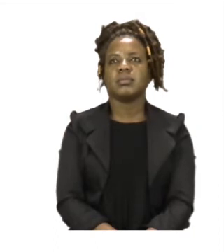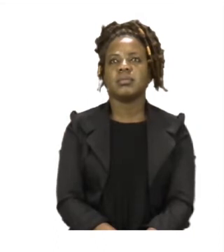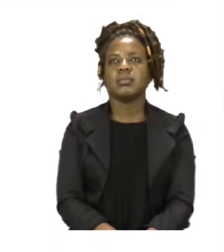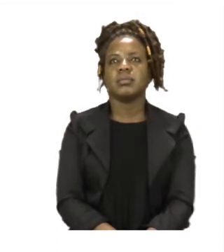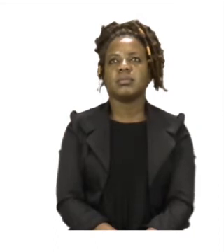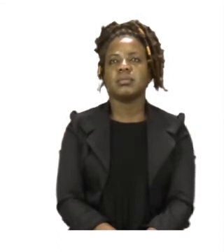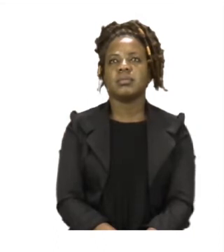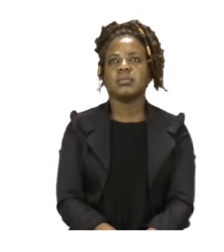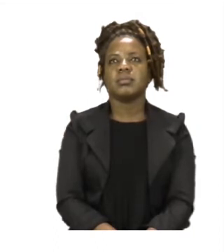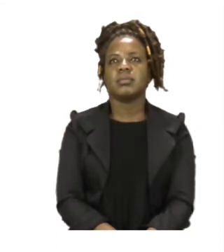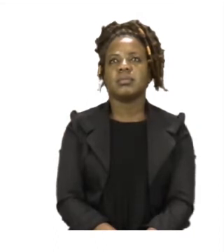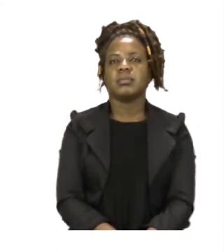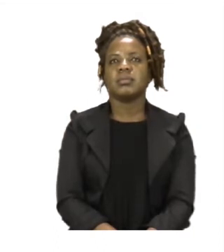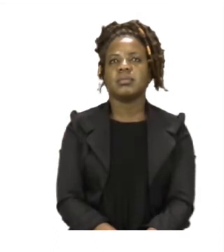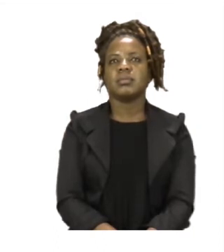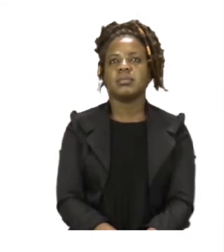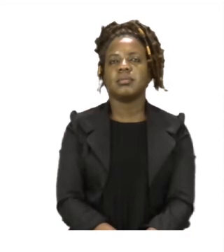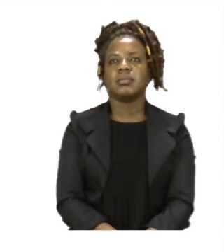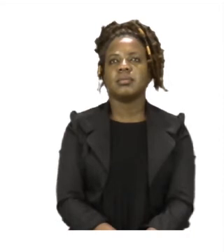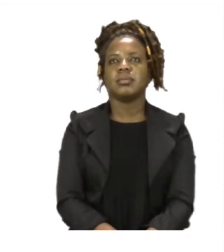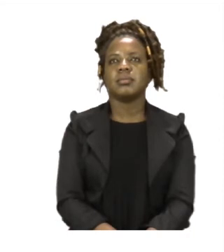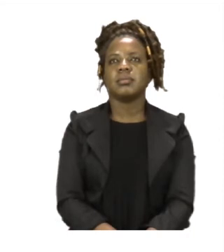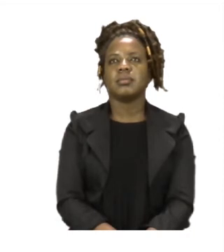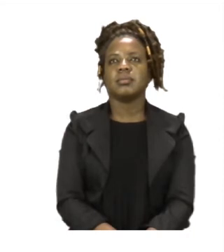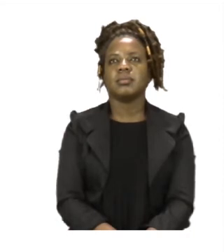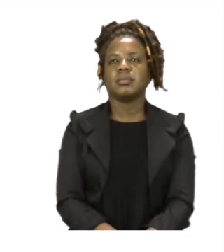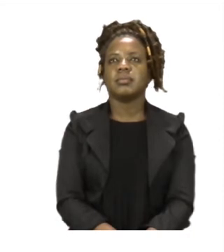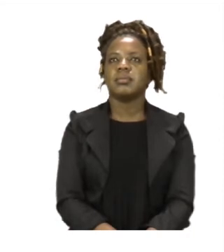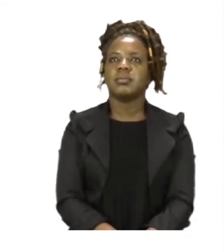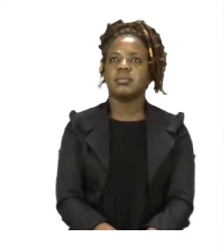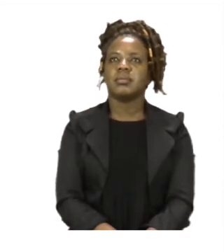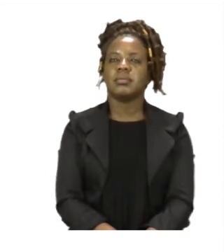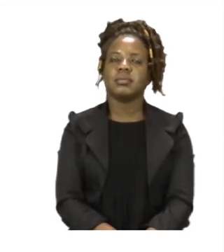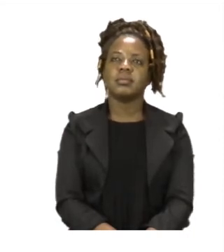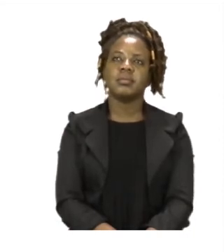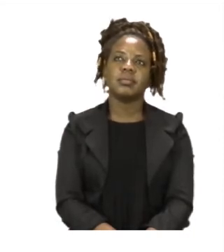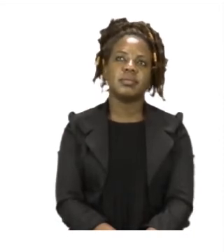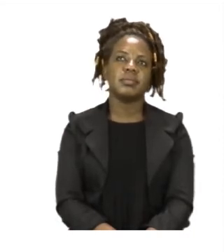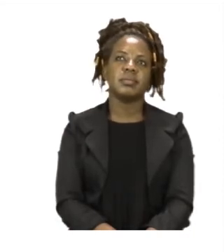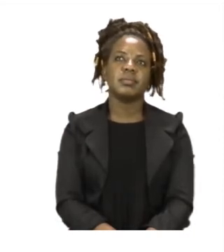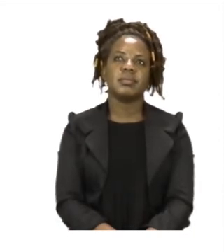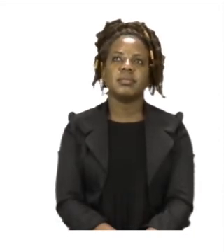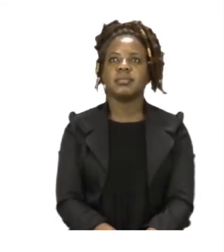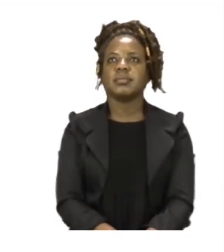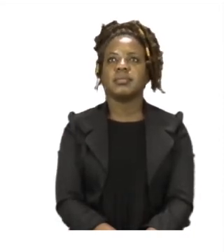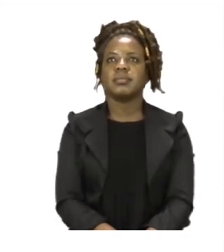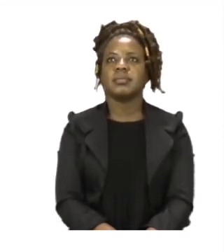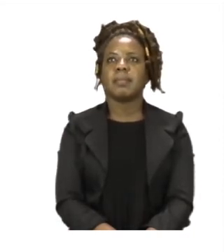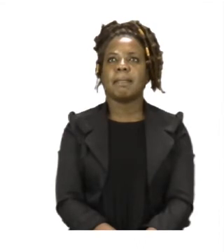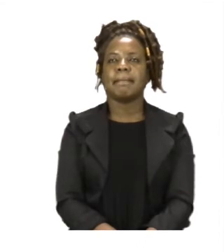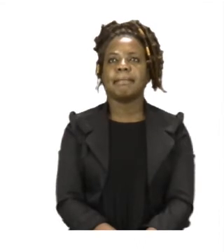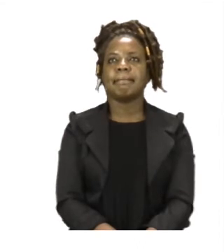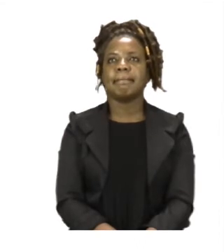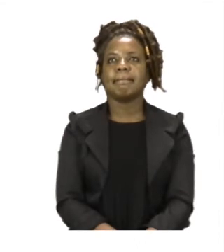Well done everyone. Now the trick with the syllables is to make sure that when you say them, you